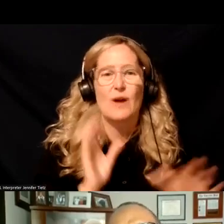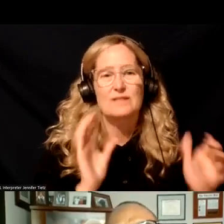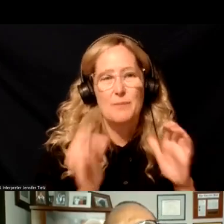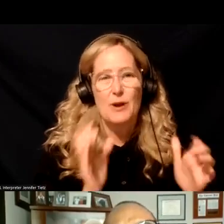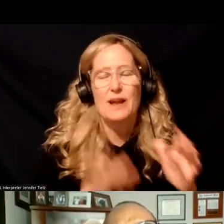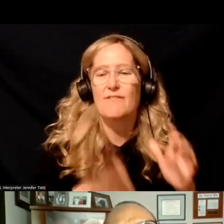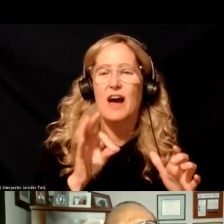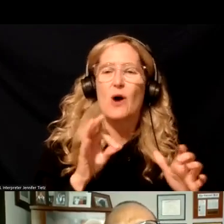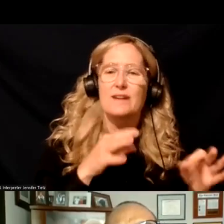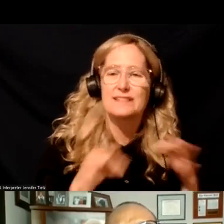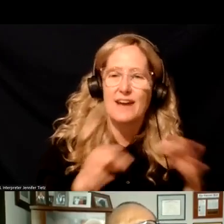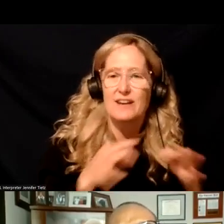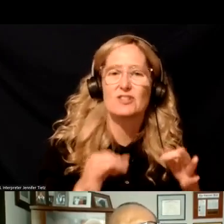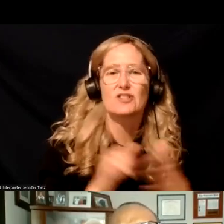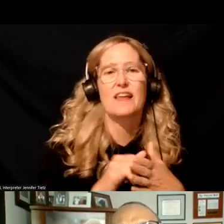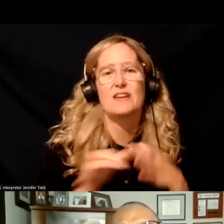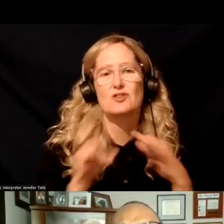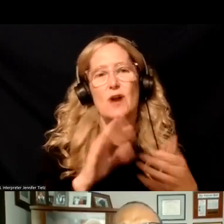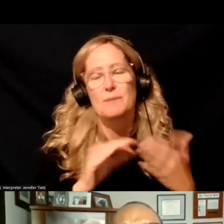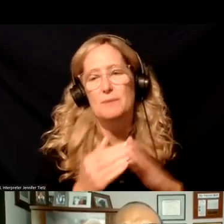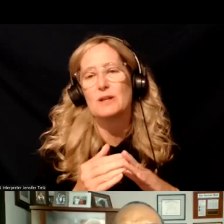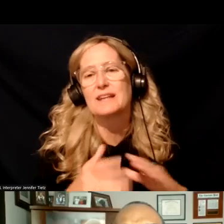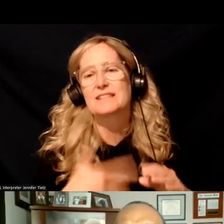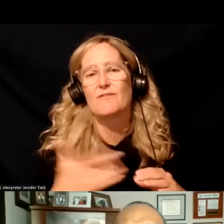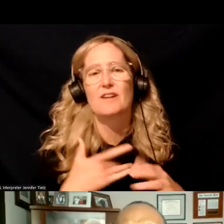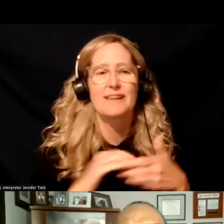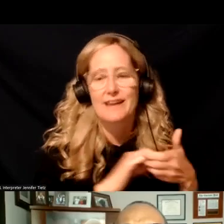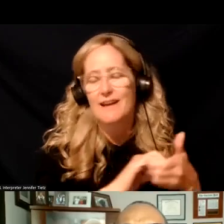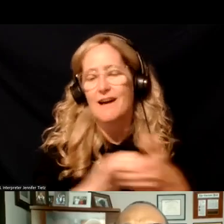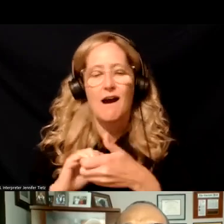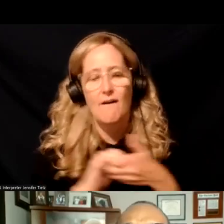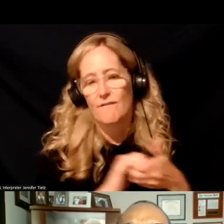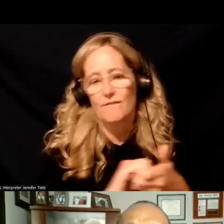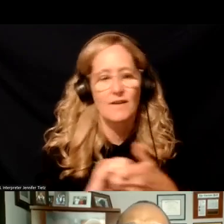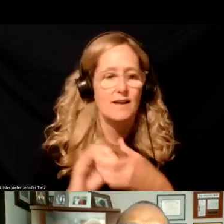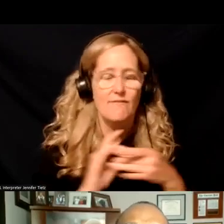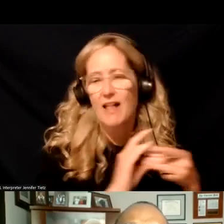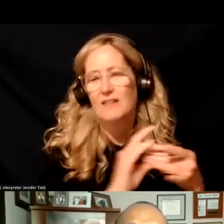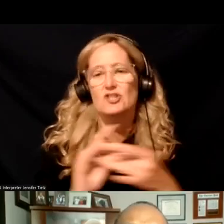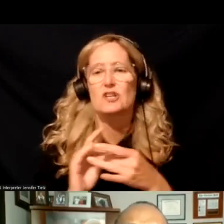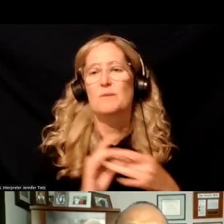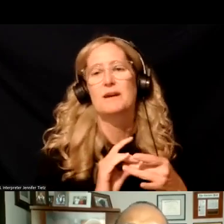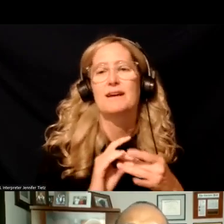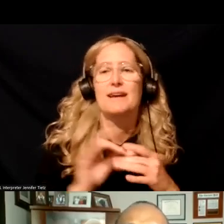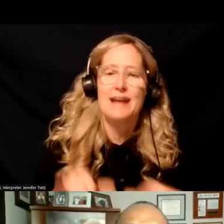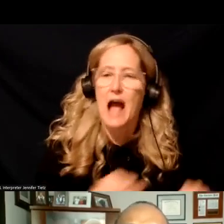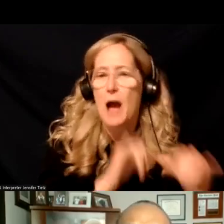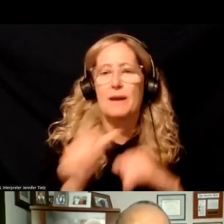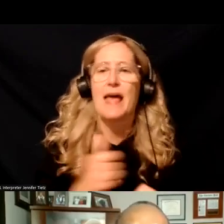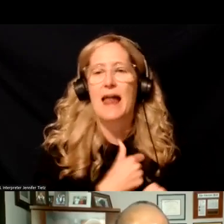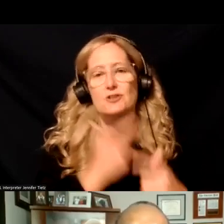that described community as a feeling of fellowship with others as a result of sharing common attitudes, interests, and